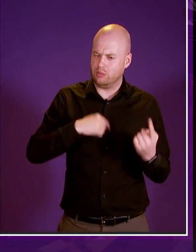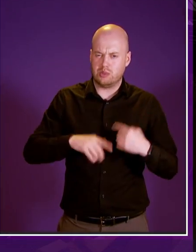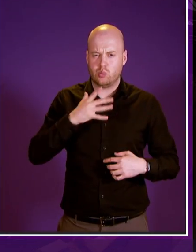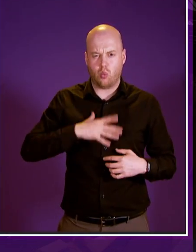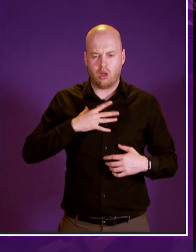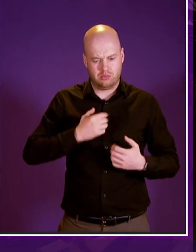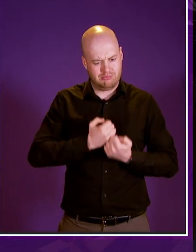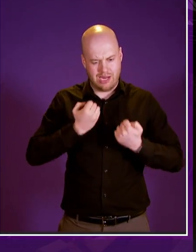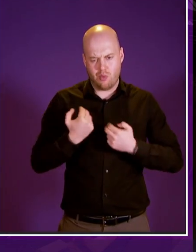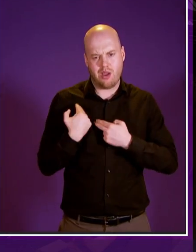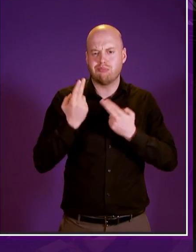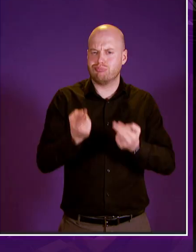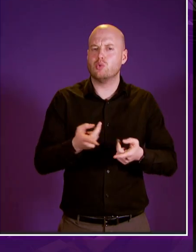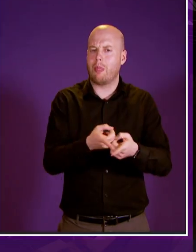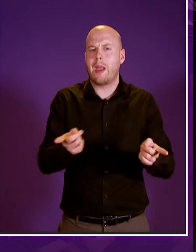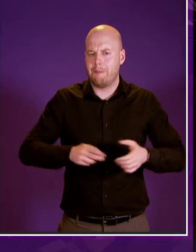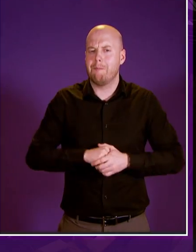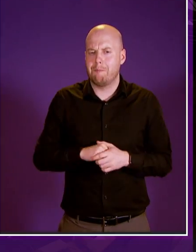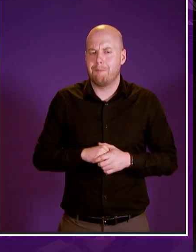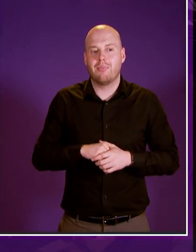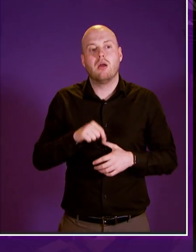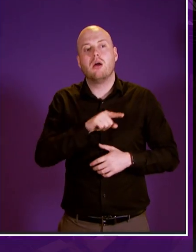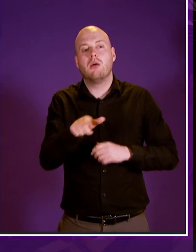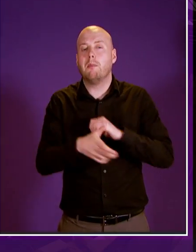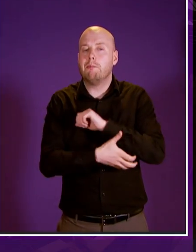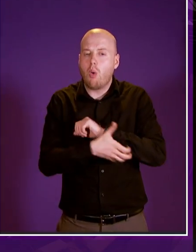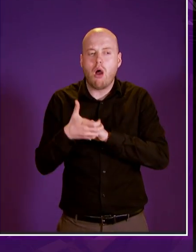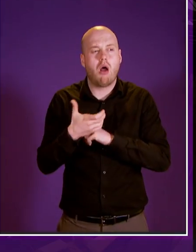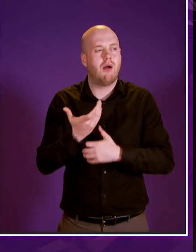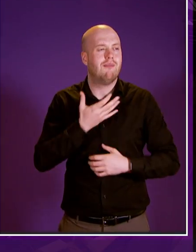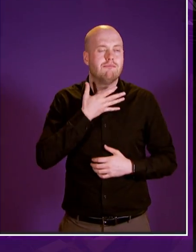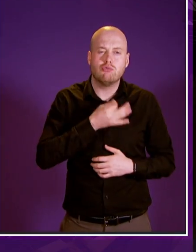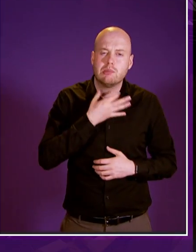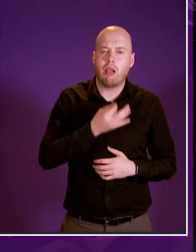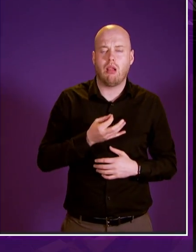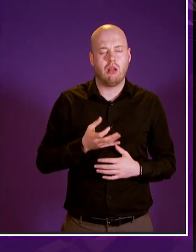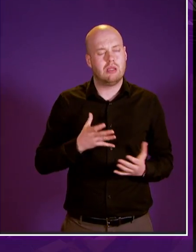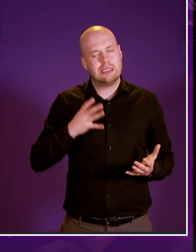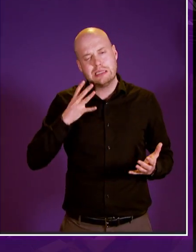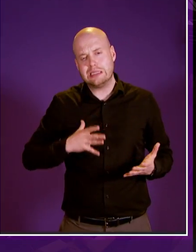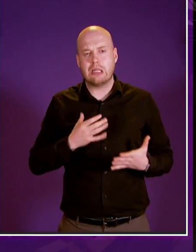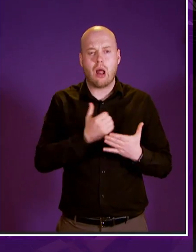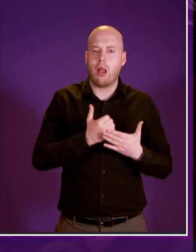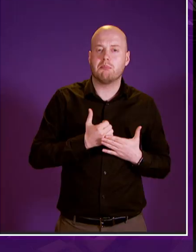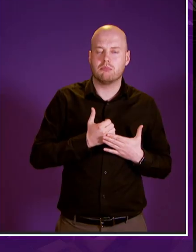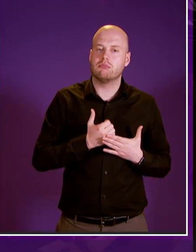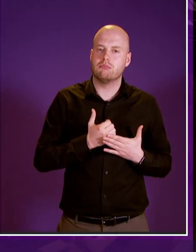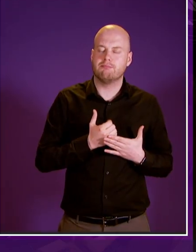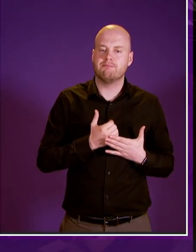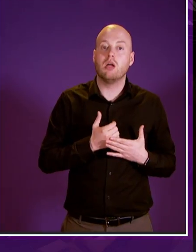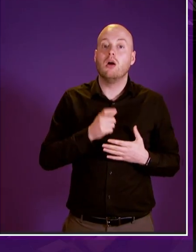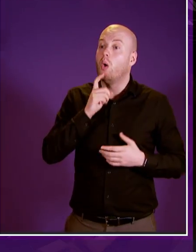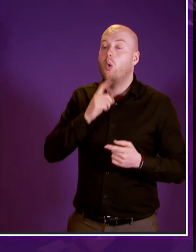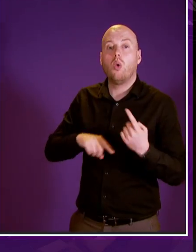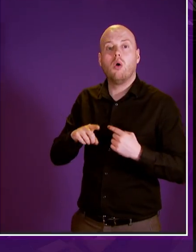empower for the poorest the most vulnerable and the most in need people who have lived a full and active life who for one